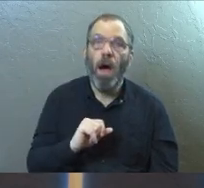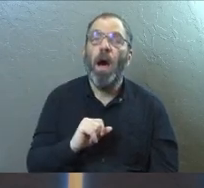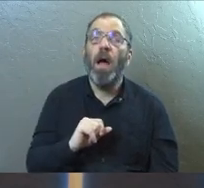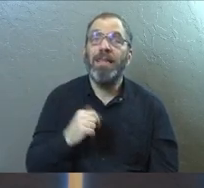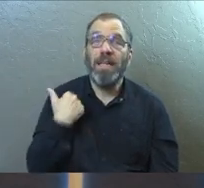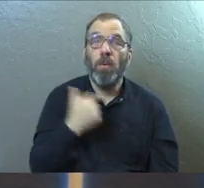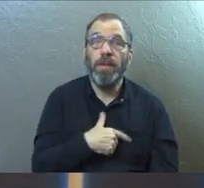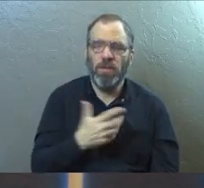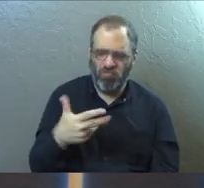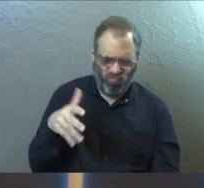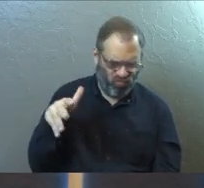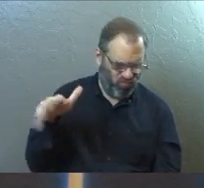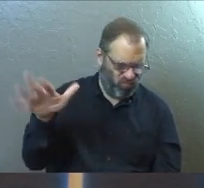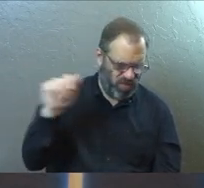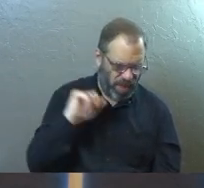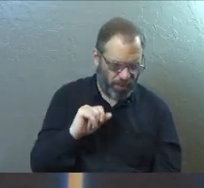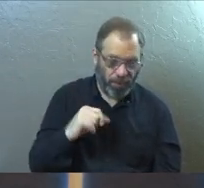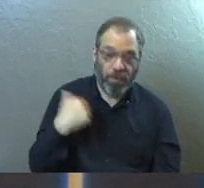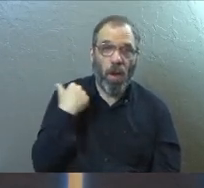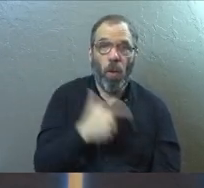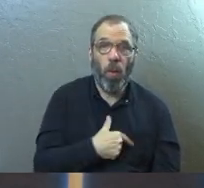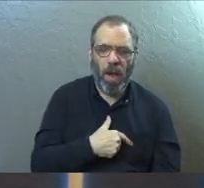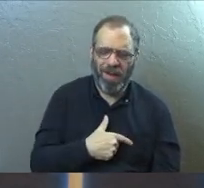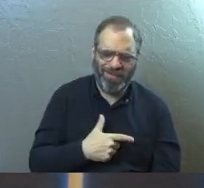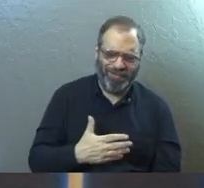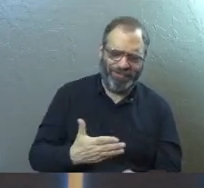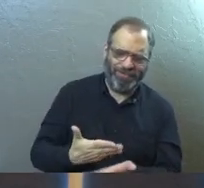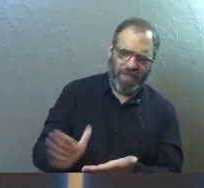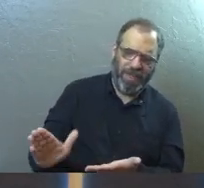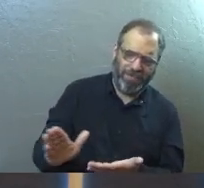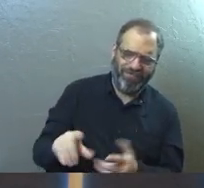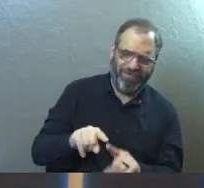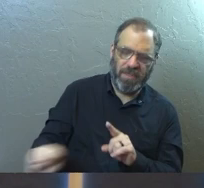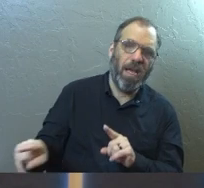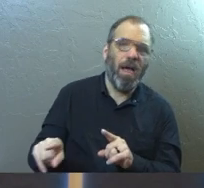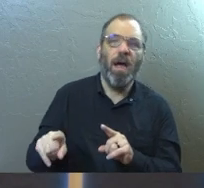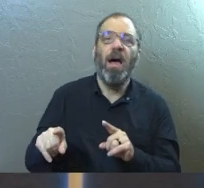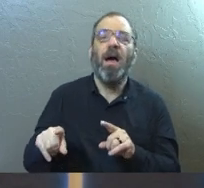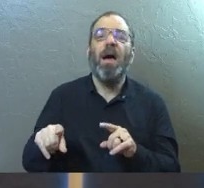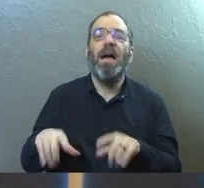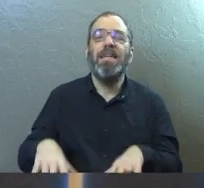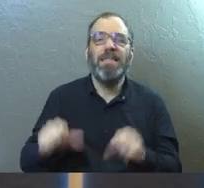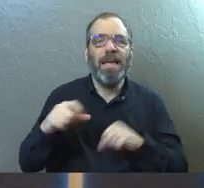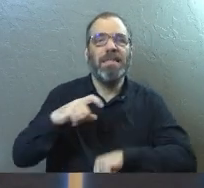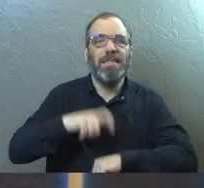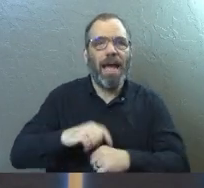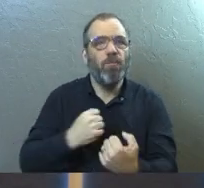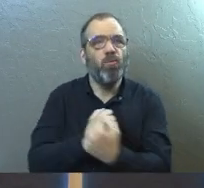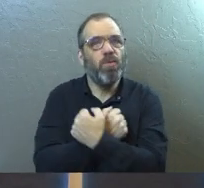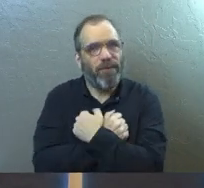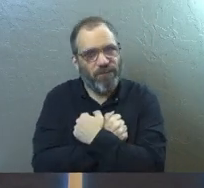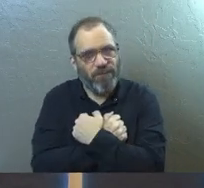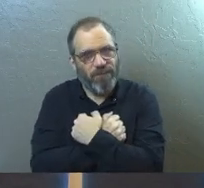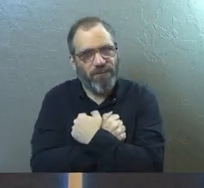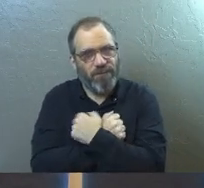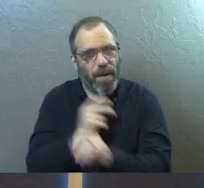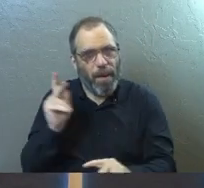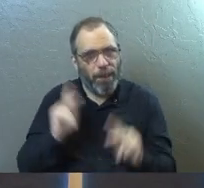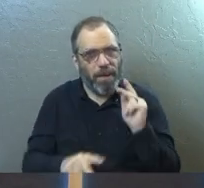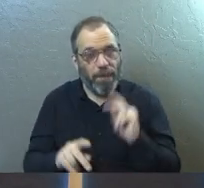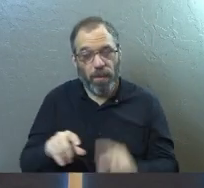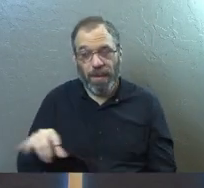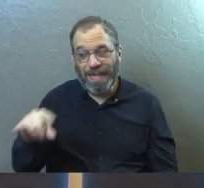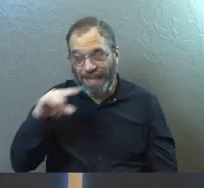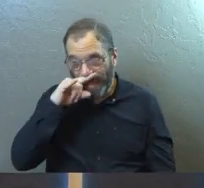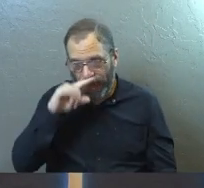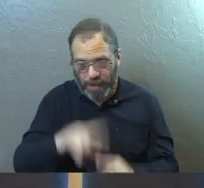sometimes that's what we're doing. Sometimes we're deflecting and we're not loving. It takes time to love people well. And those